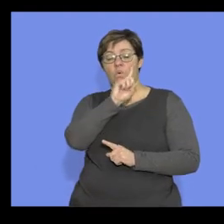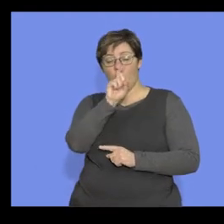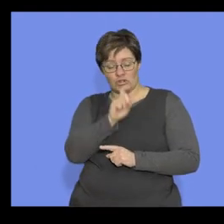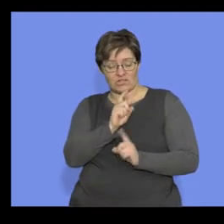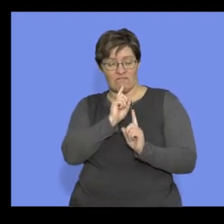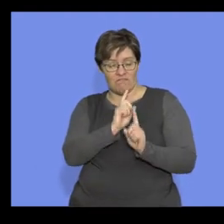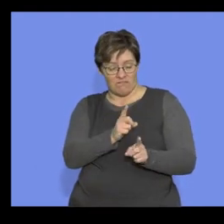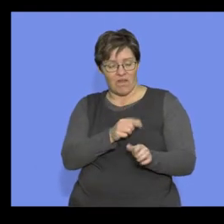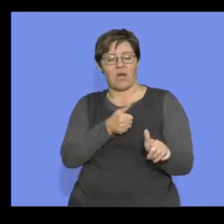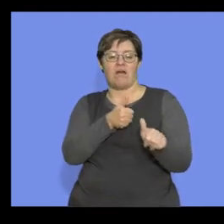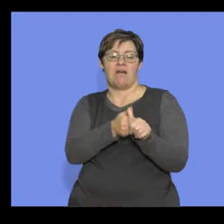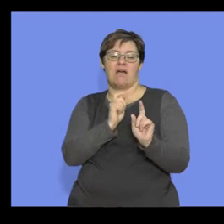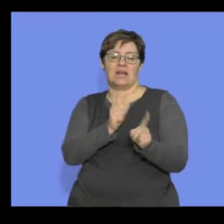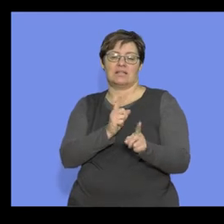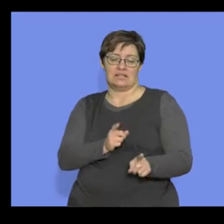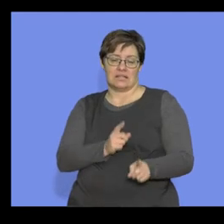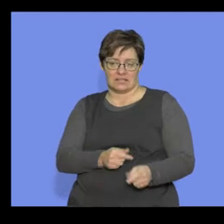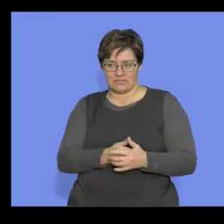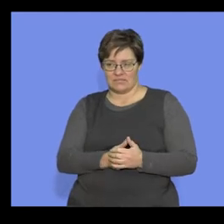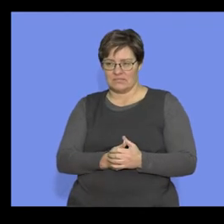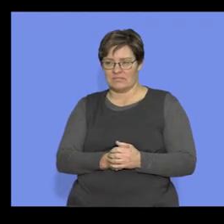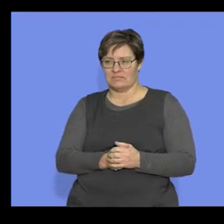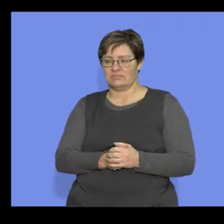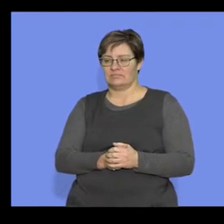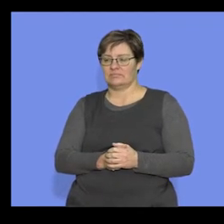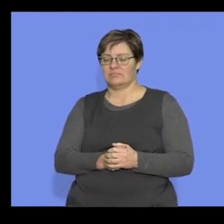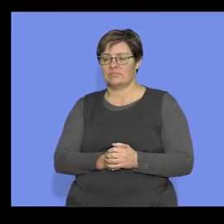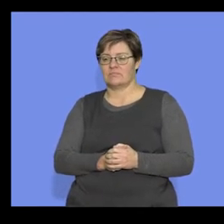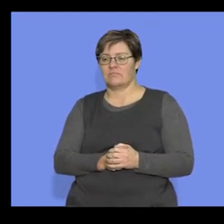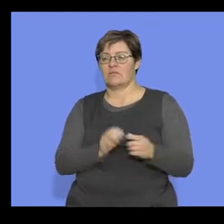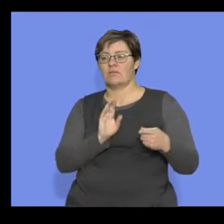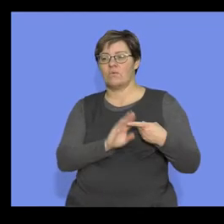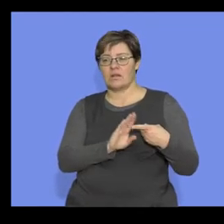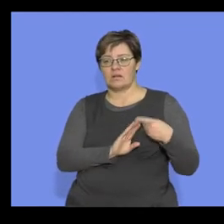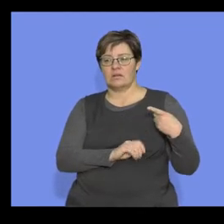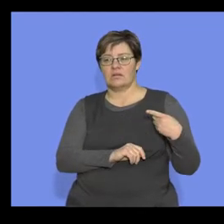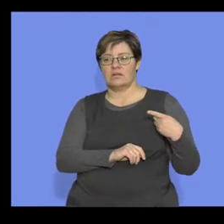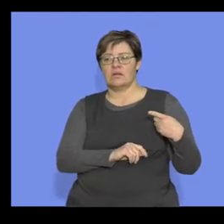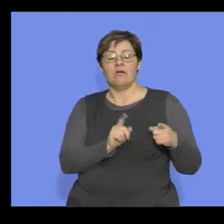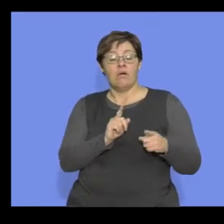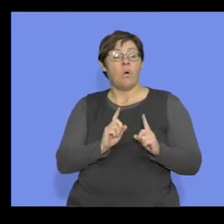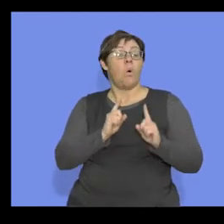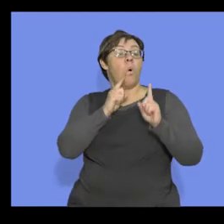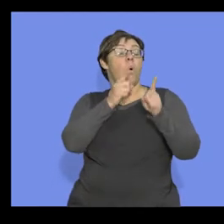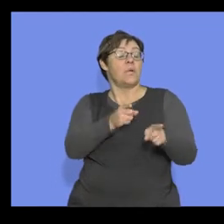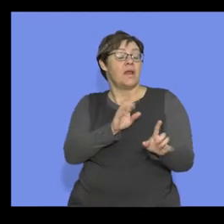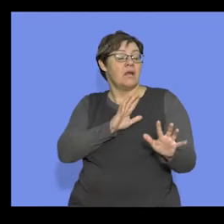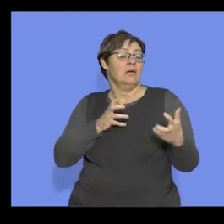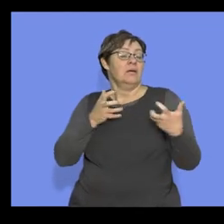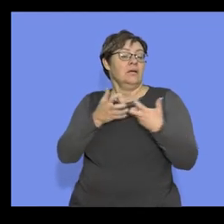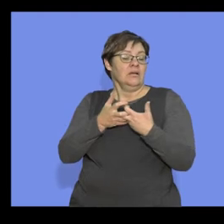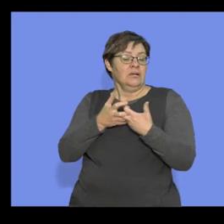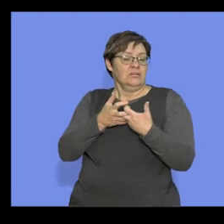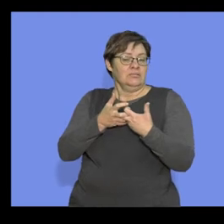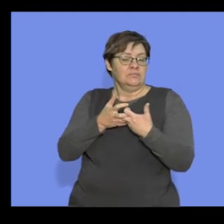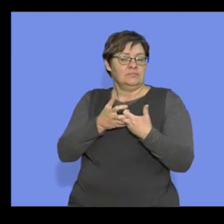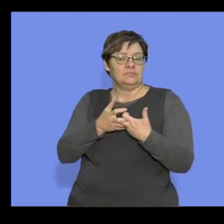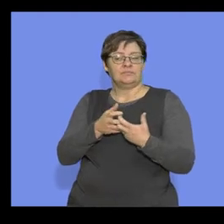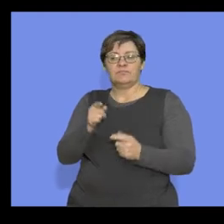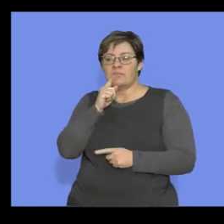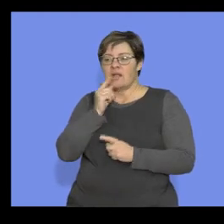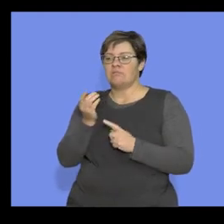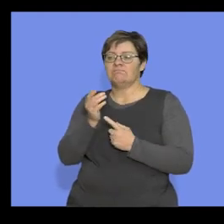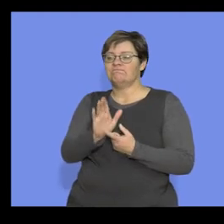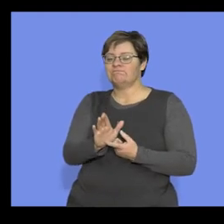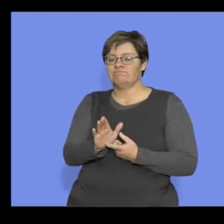the questions that follow. Okay, question number one, to what order, right? Now, over here,